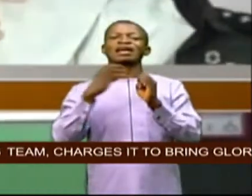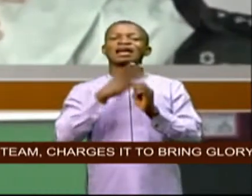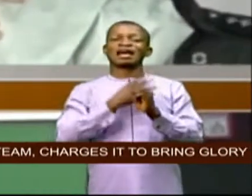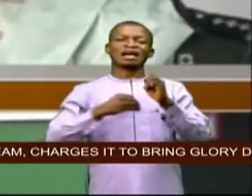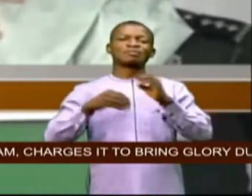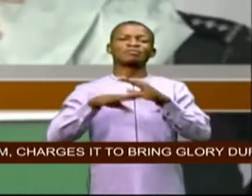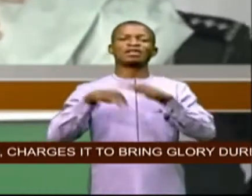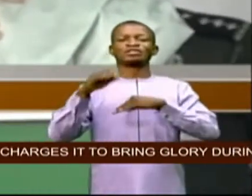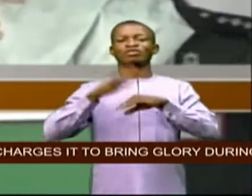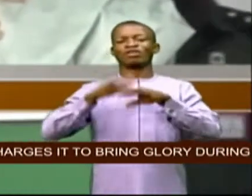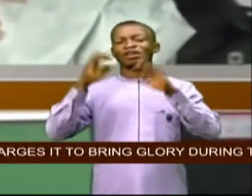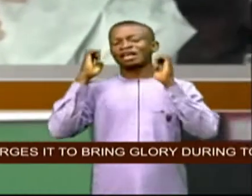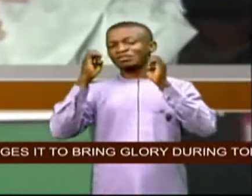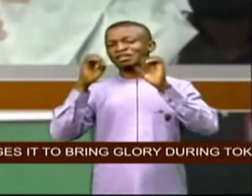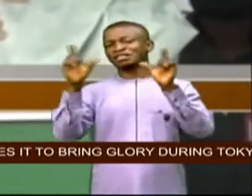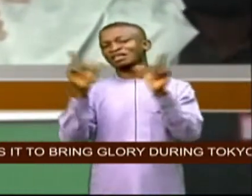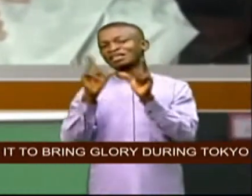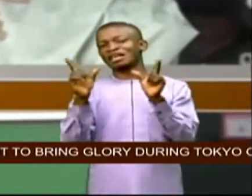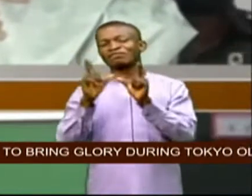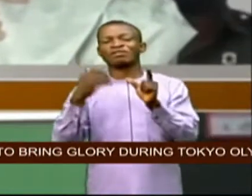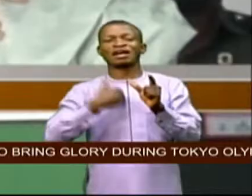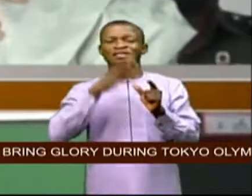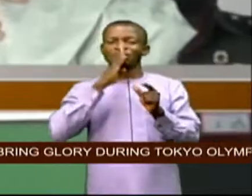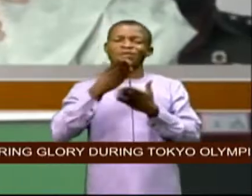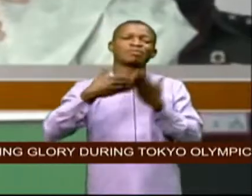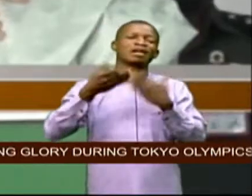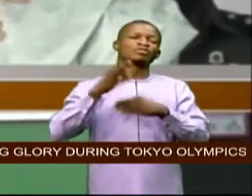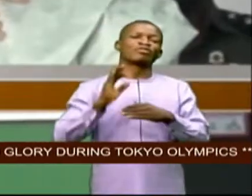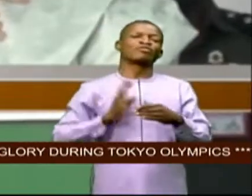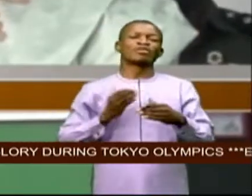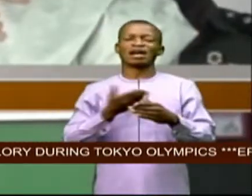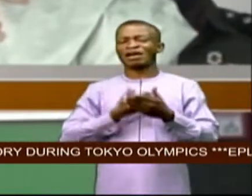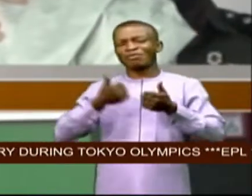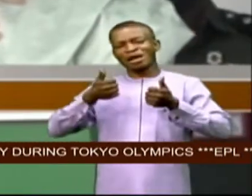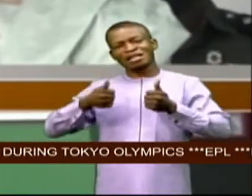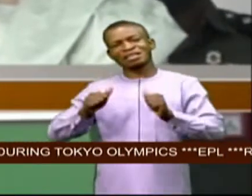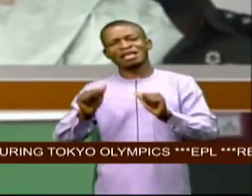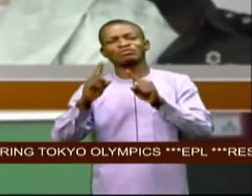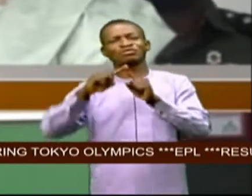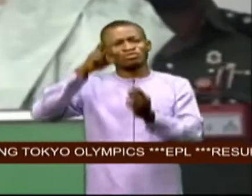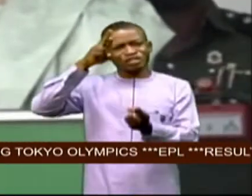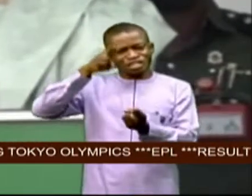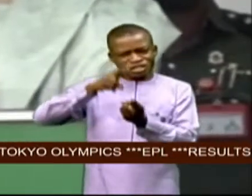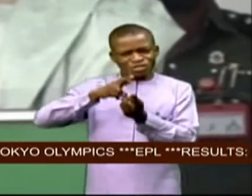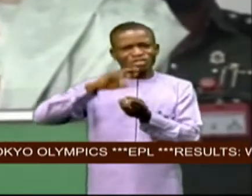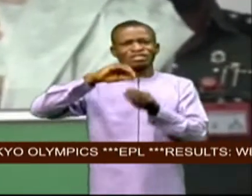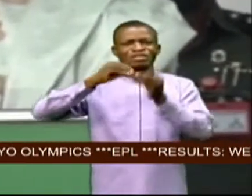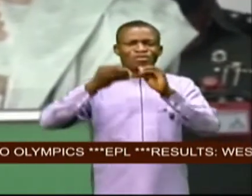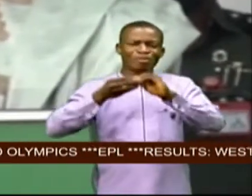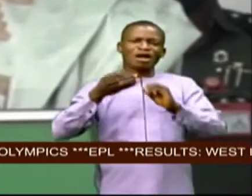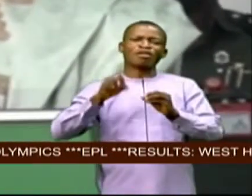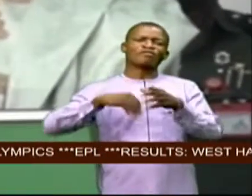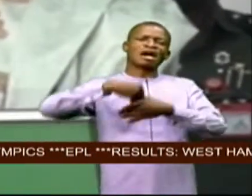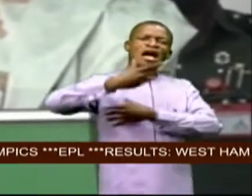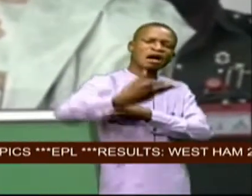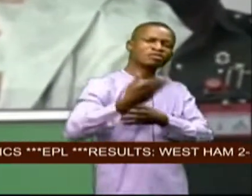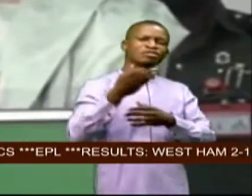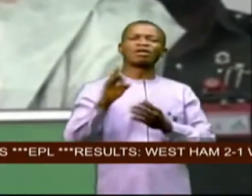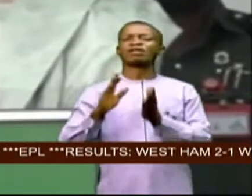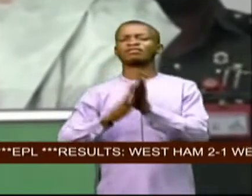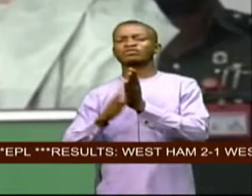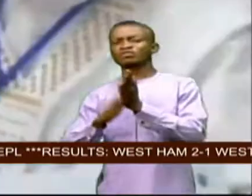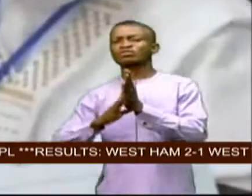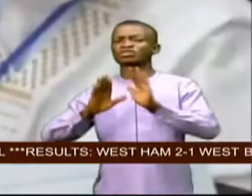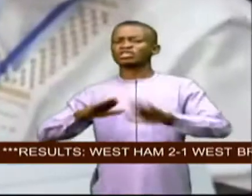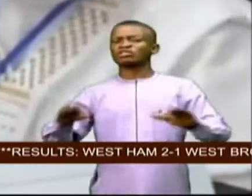education level has been part of our deliberate attempt at reducing the number of out-of-school children in